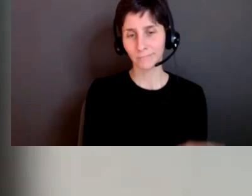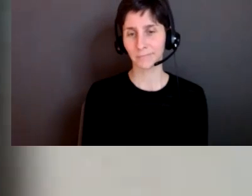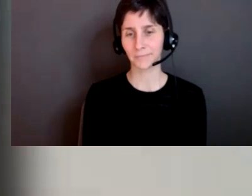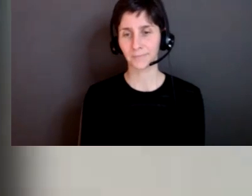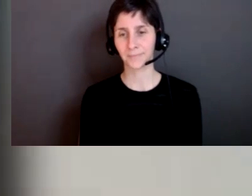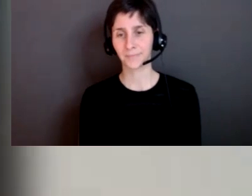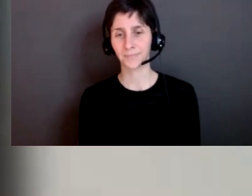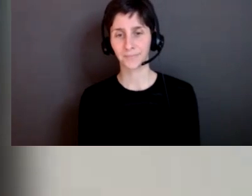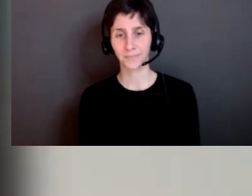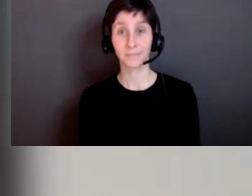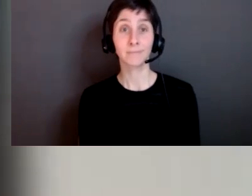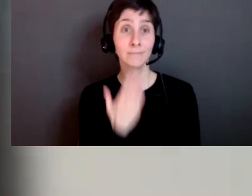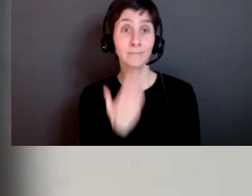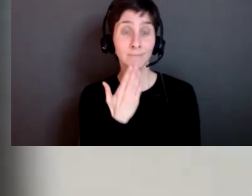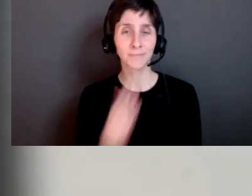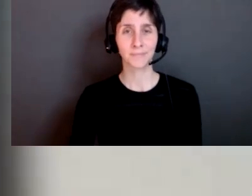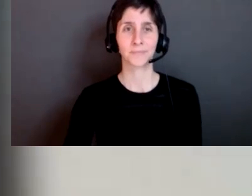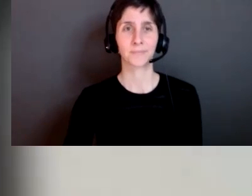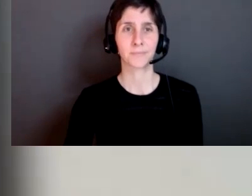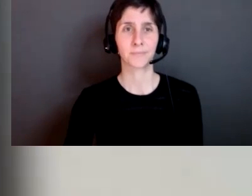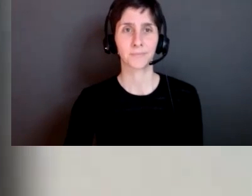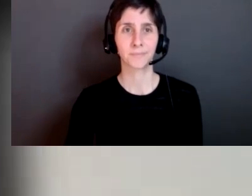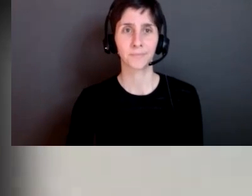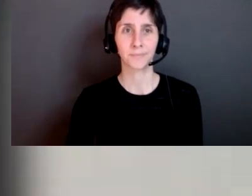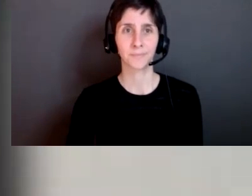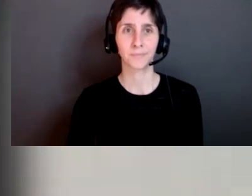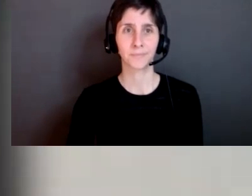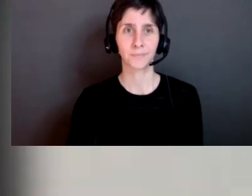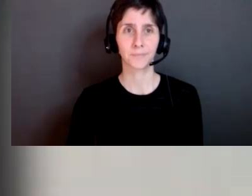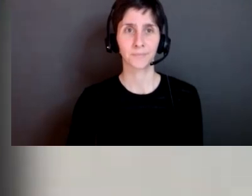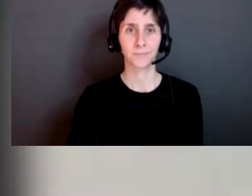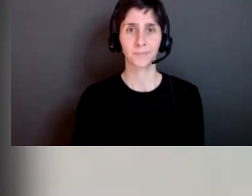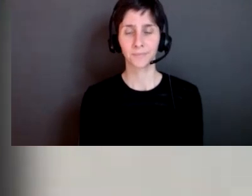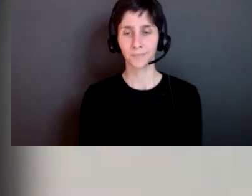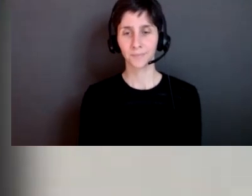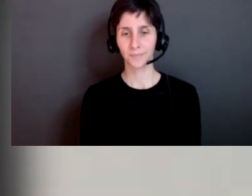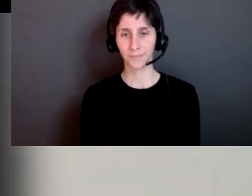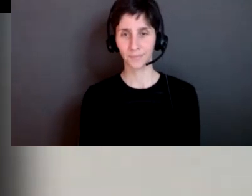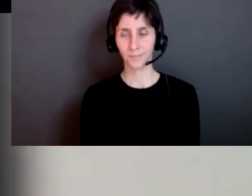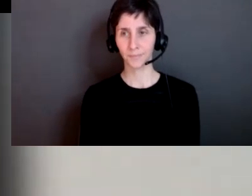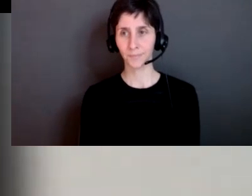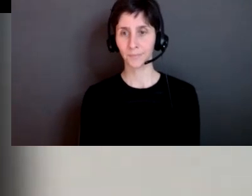okay so thank you for sharing that so and i'm just going to start with my slides now